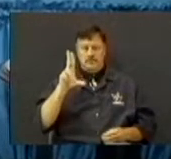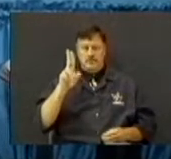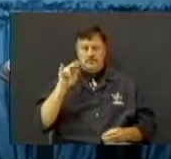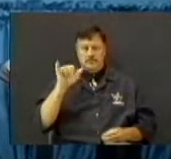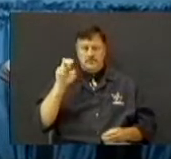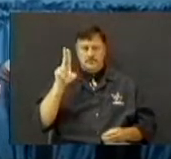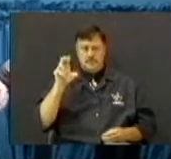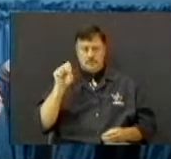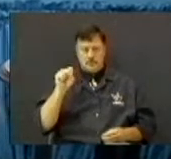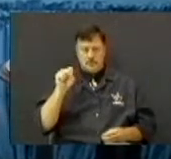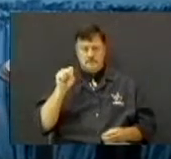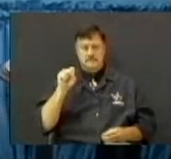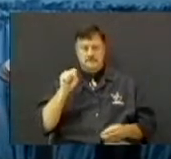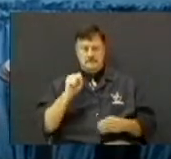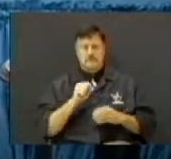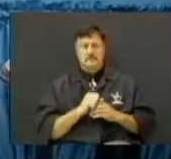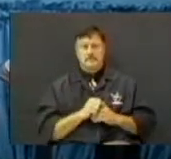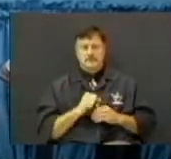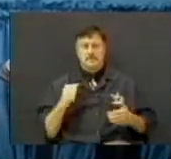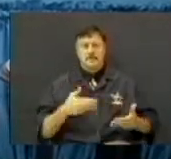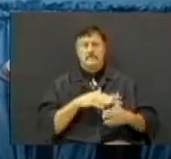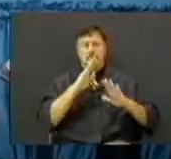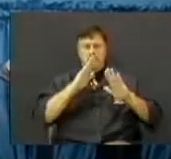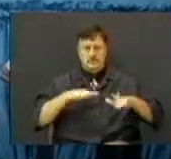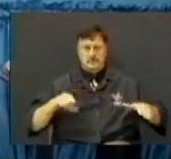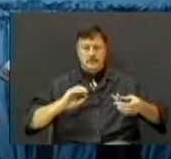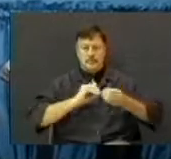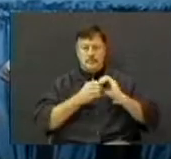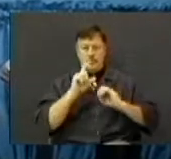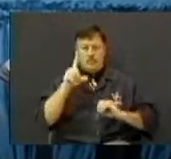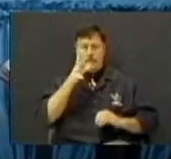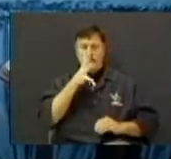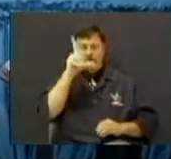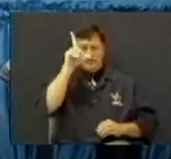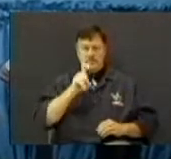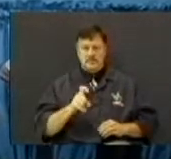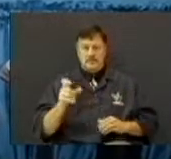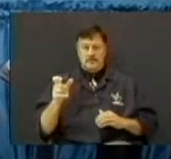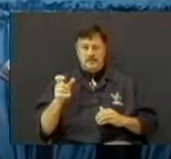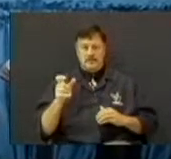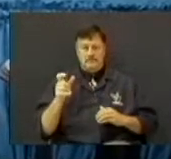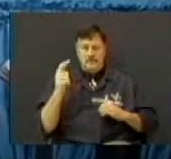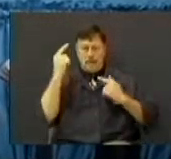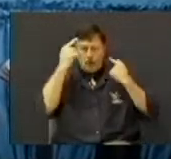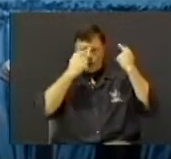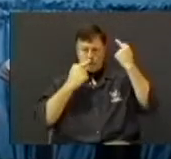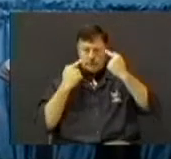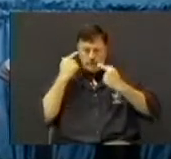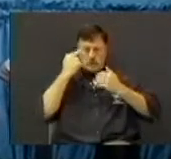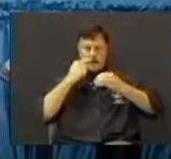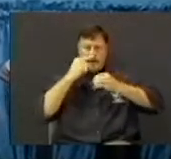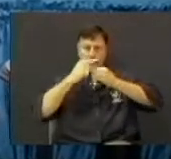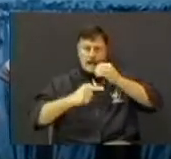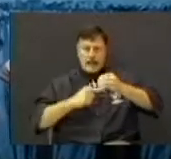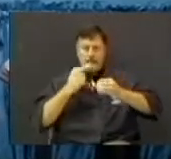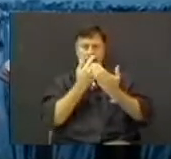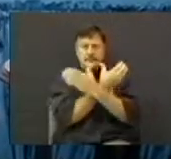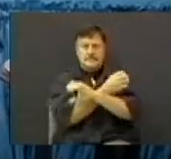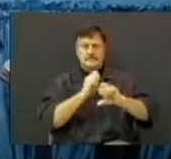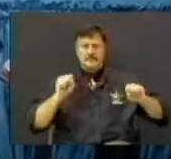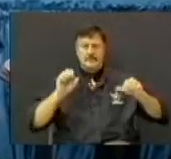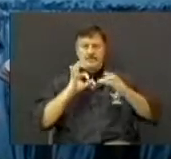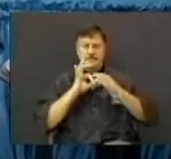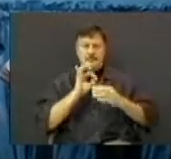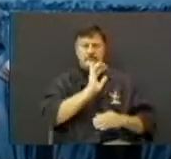give to your children. Number one, mothers need to be concerned about the salvation of their